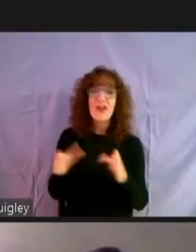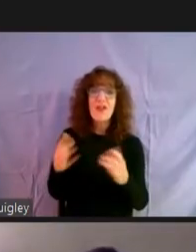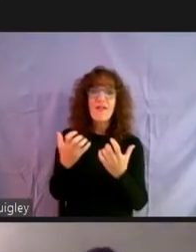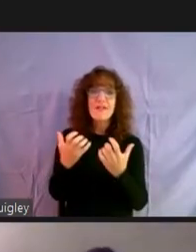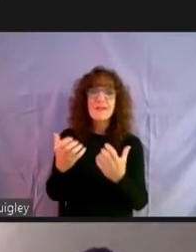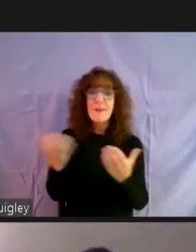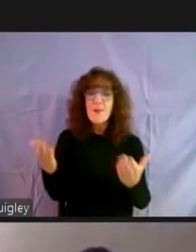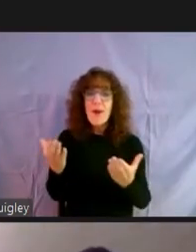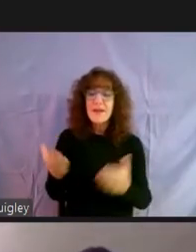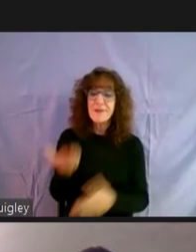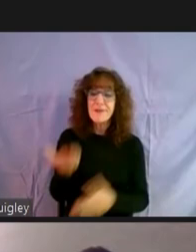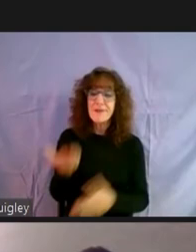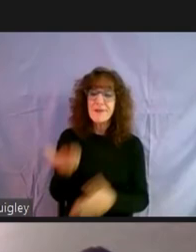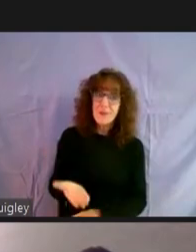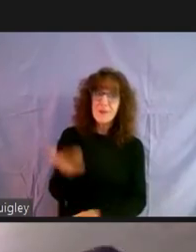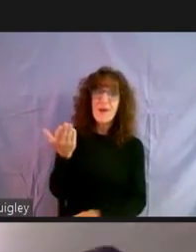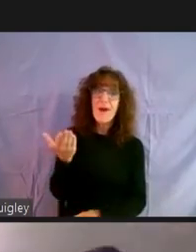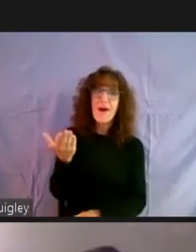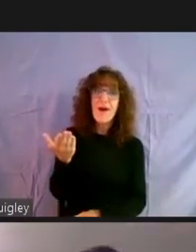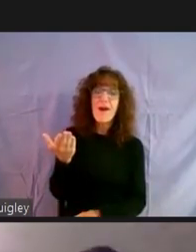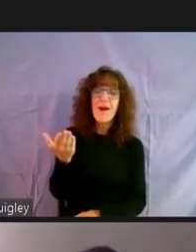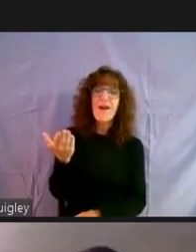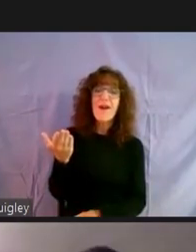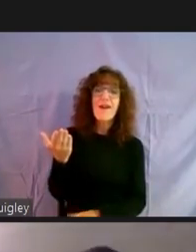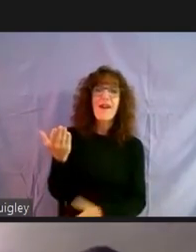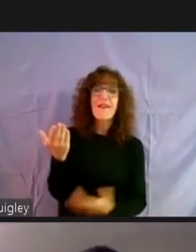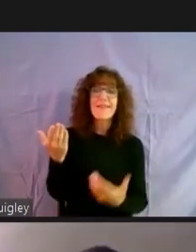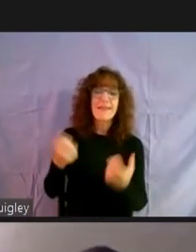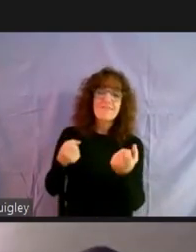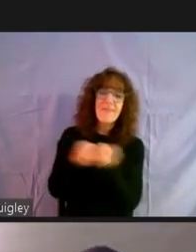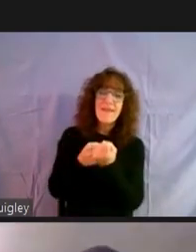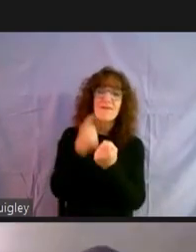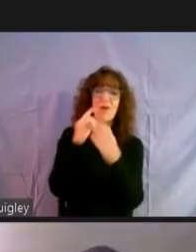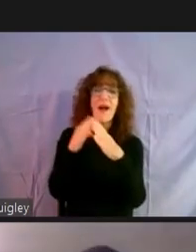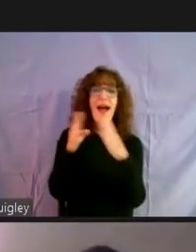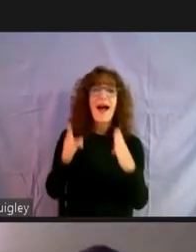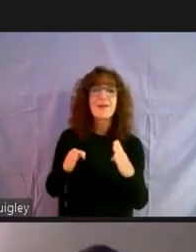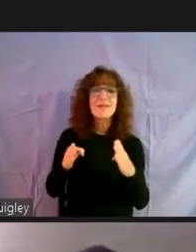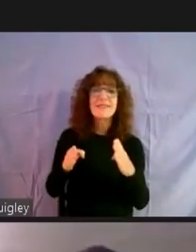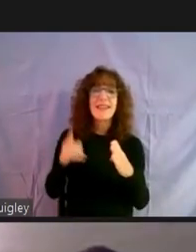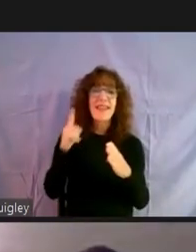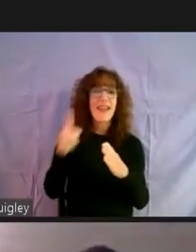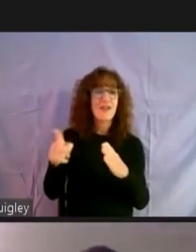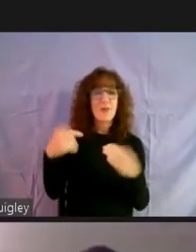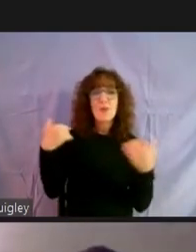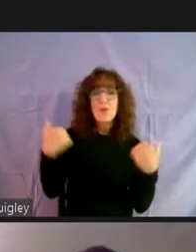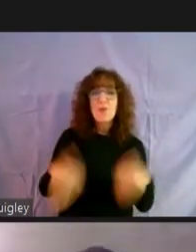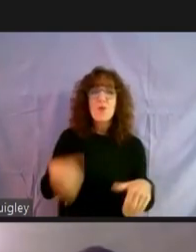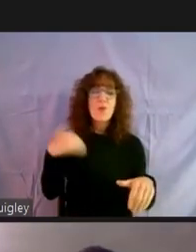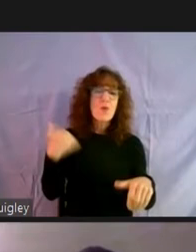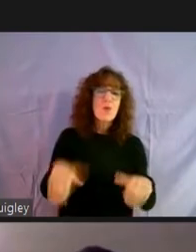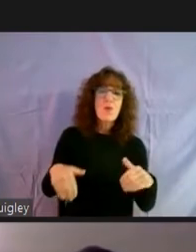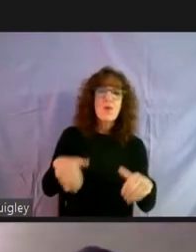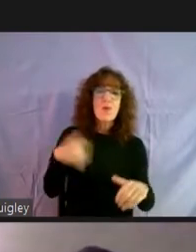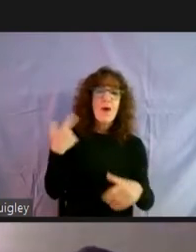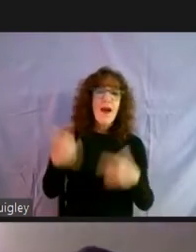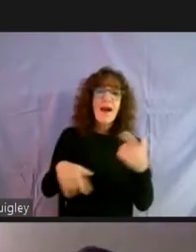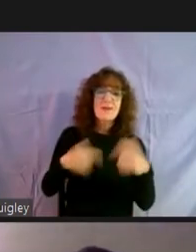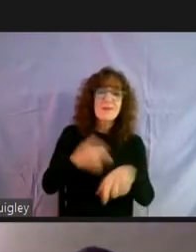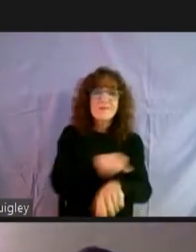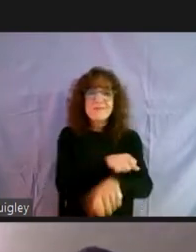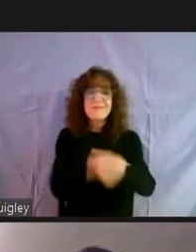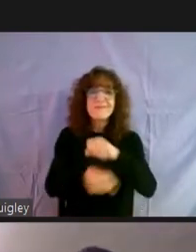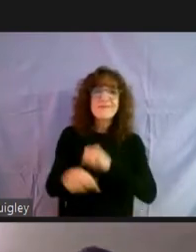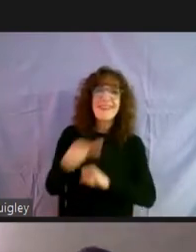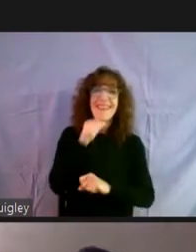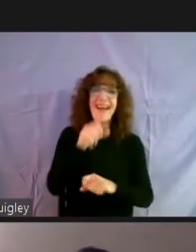you are the advocate for housing and you have come on like a tornado in the general assembly and you don't take